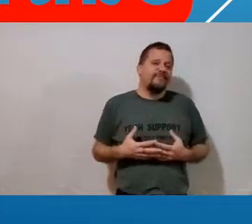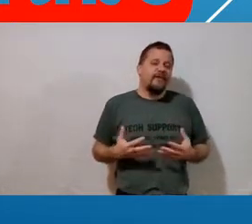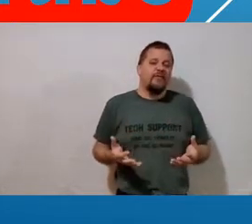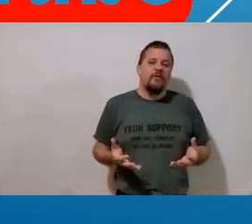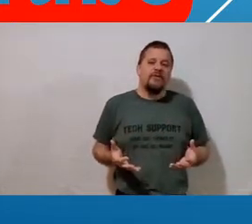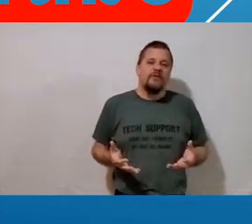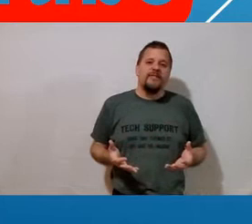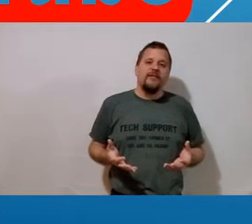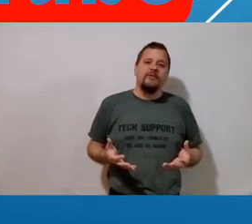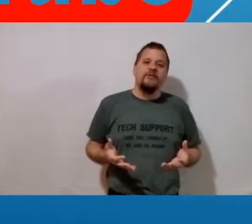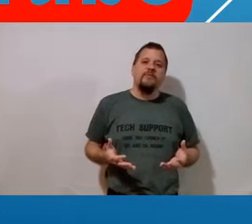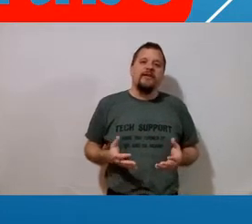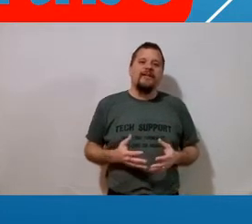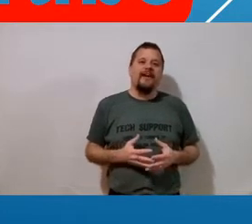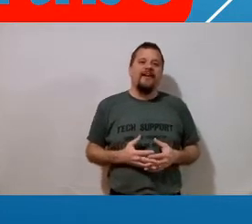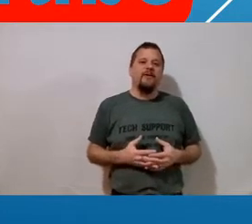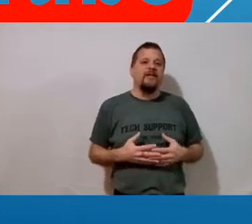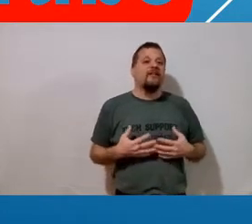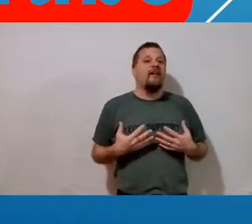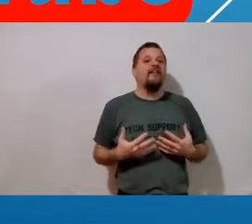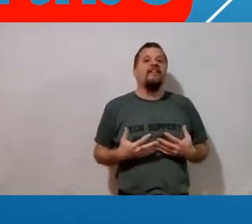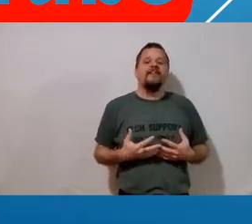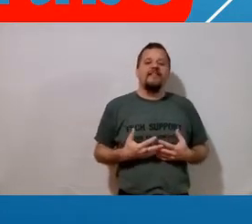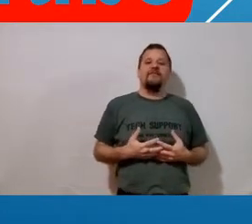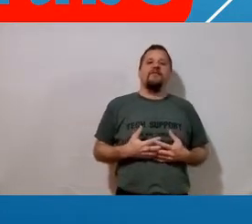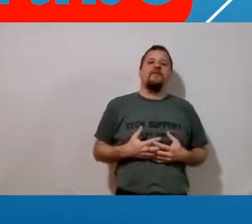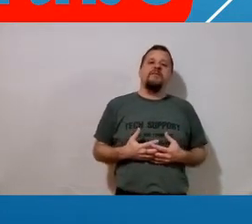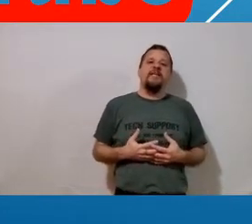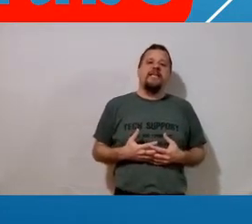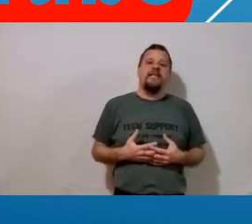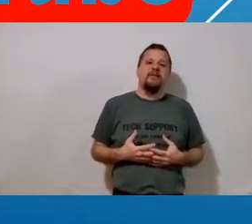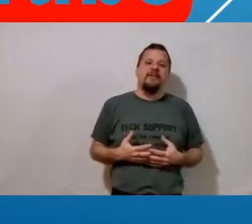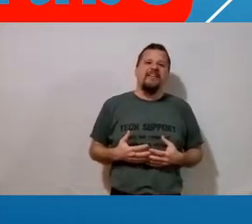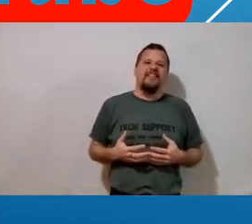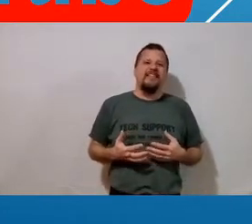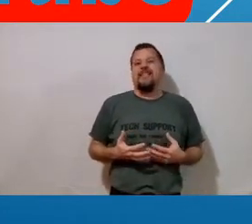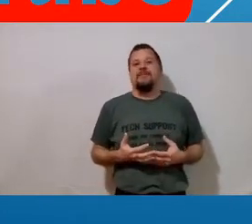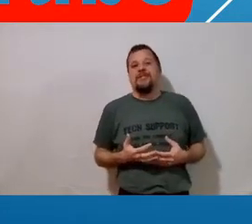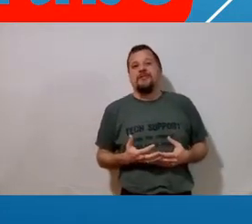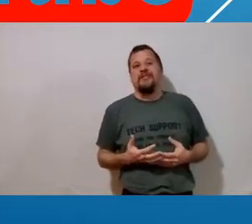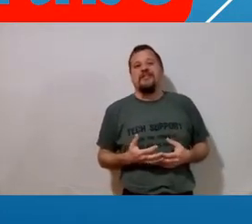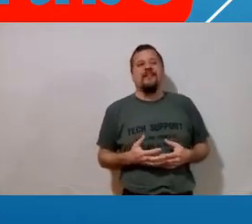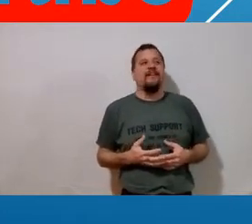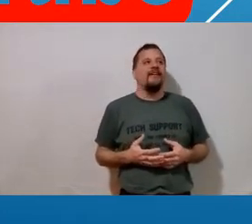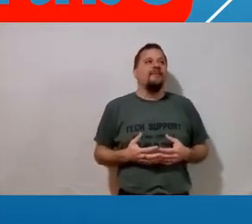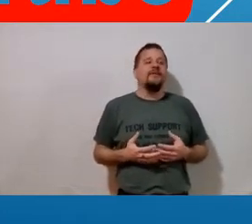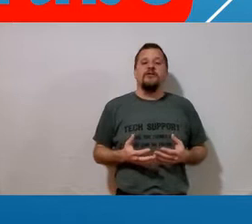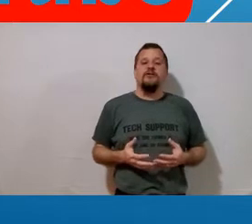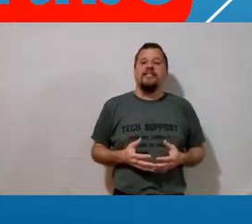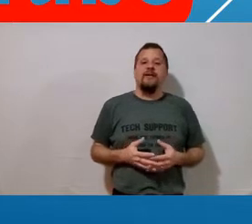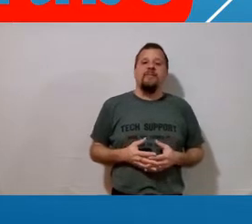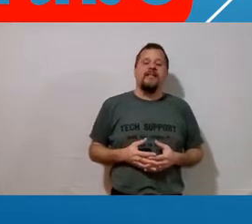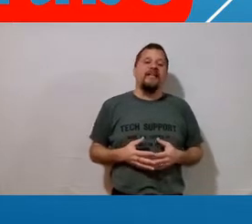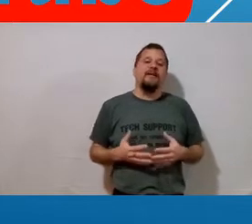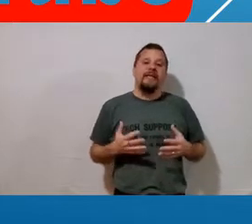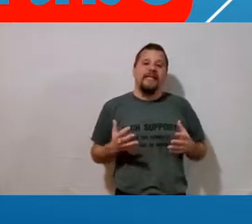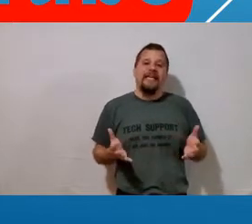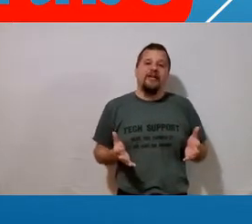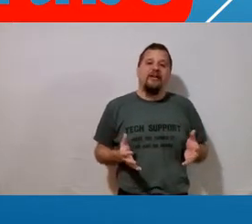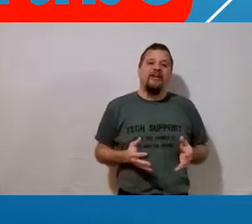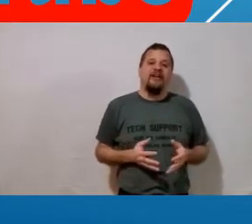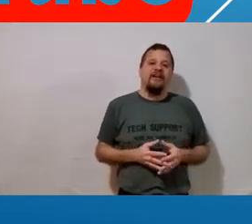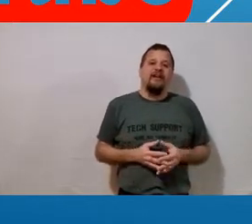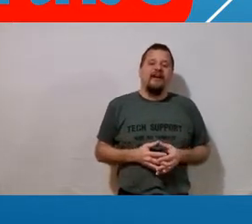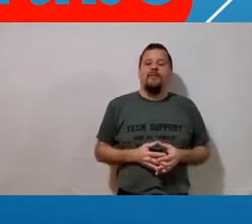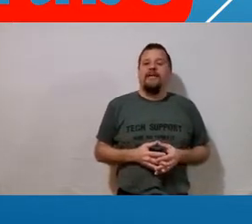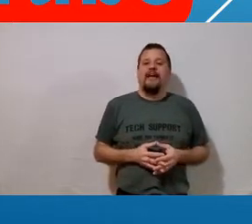was younger of course there wasn't youtube but i know that a lot of the things that influenced me included things like sesame street and mr dress up and then a